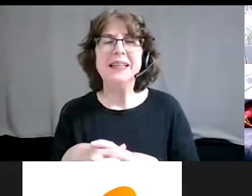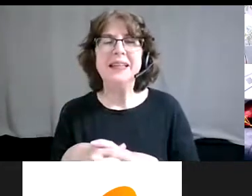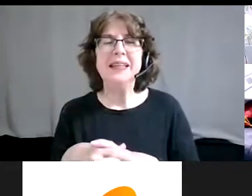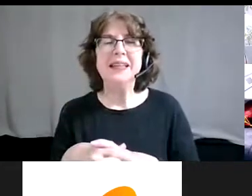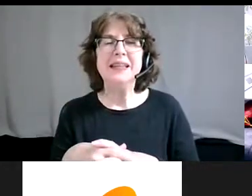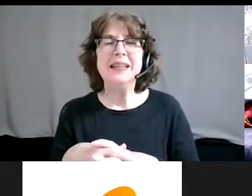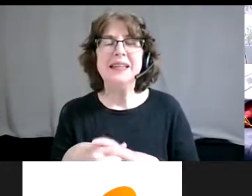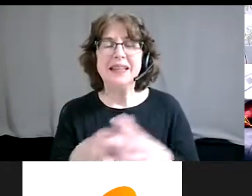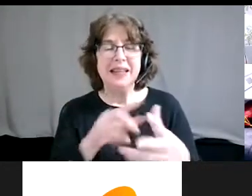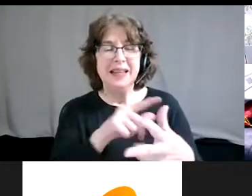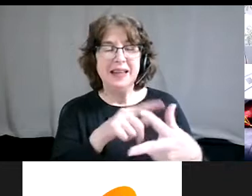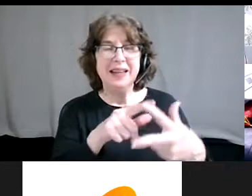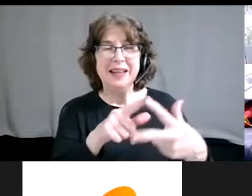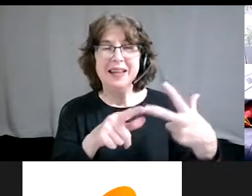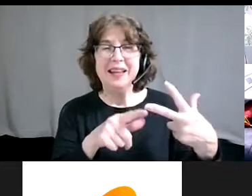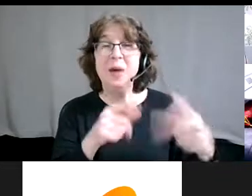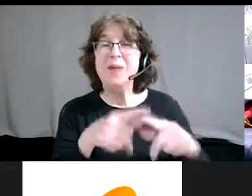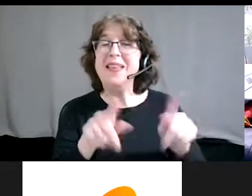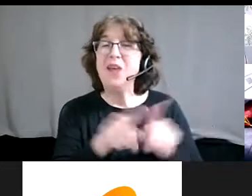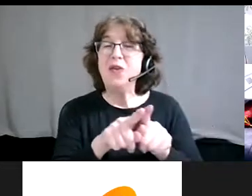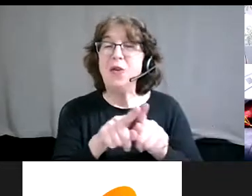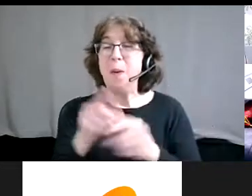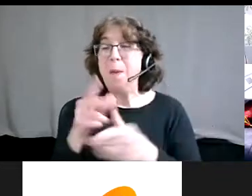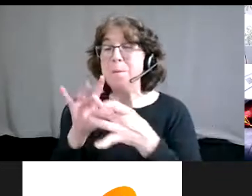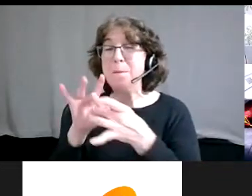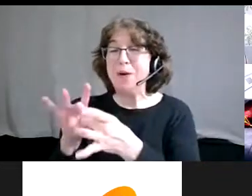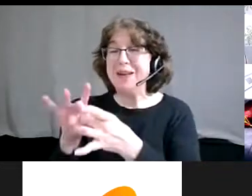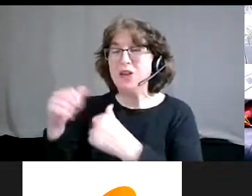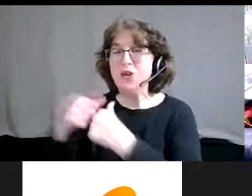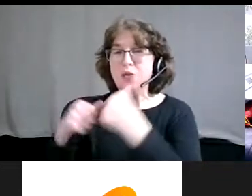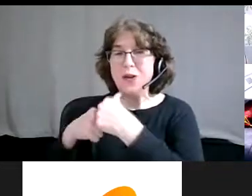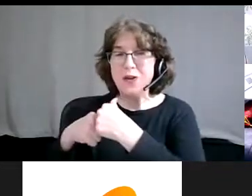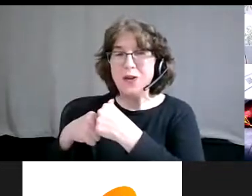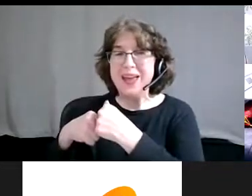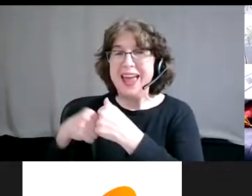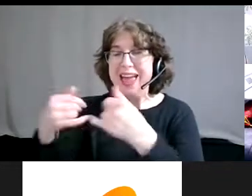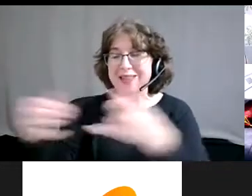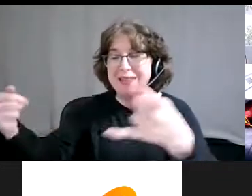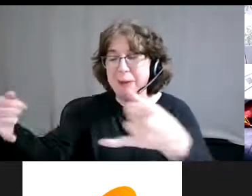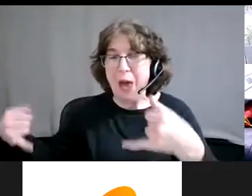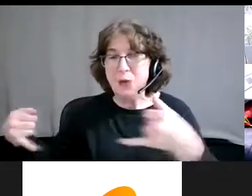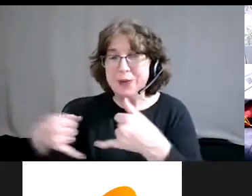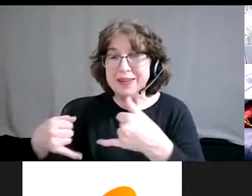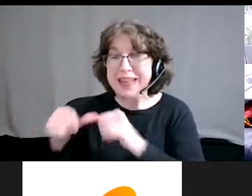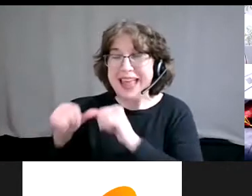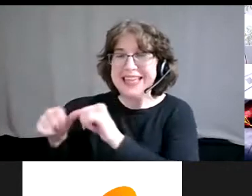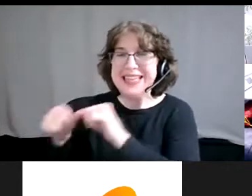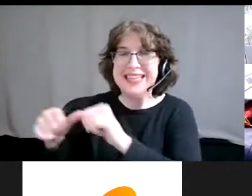that is also part of the structures and the boundaries that continue to perpetuate inequity that we need to also, um,